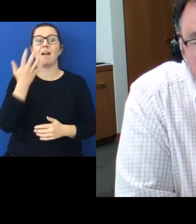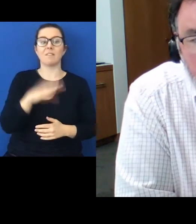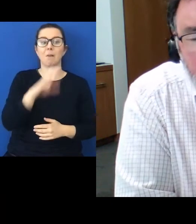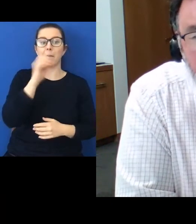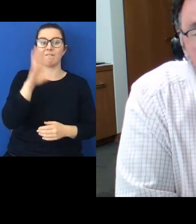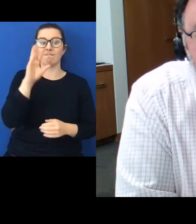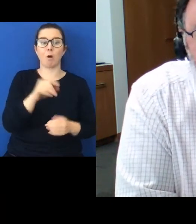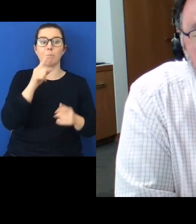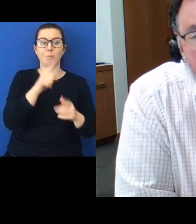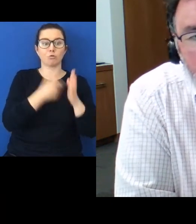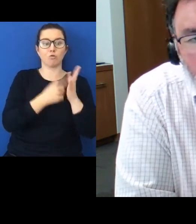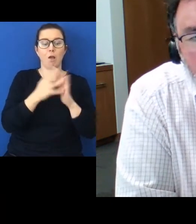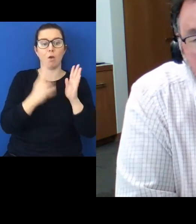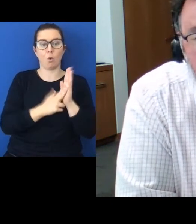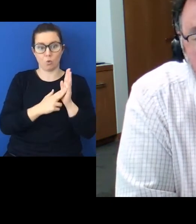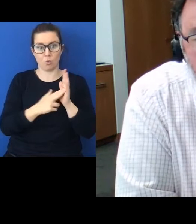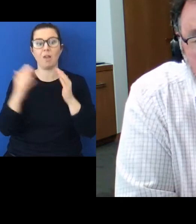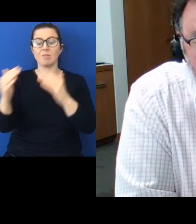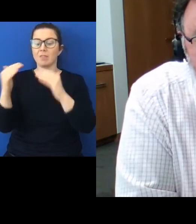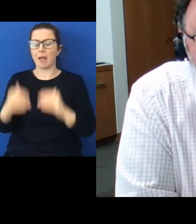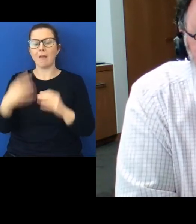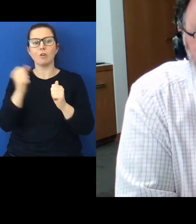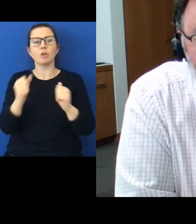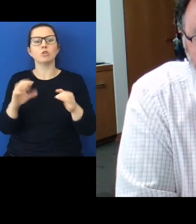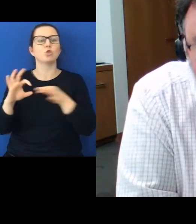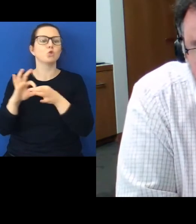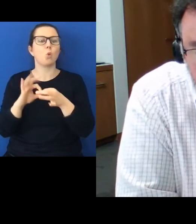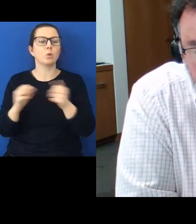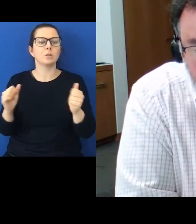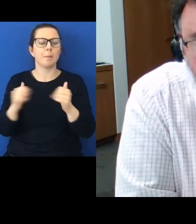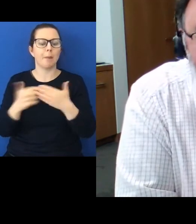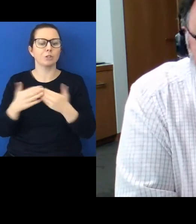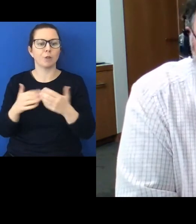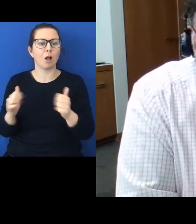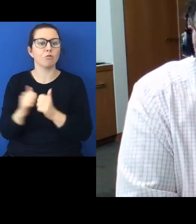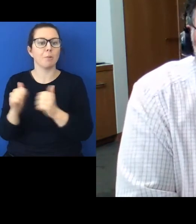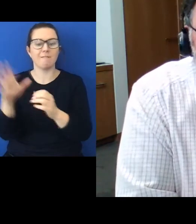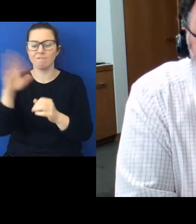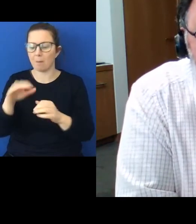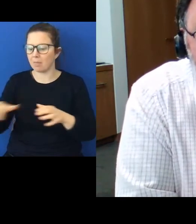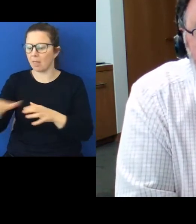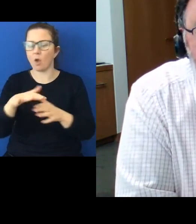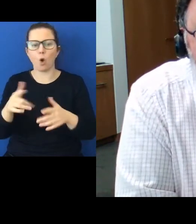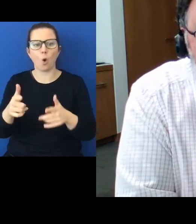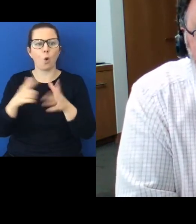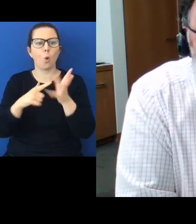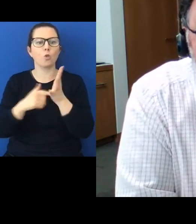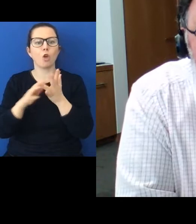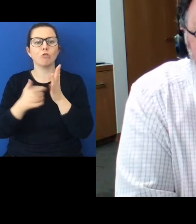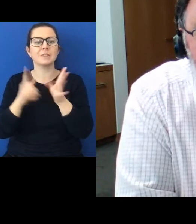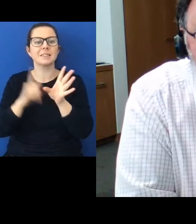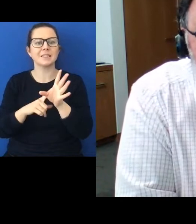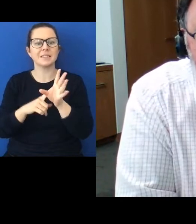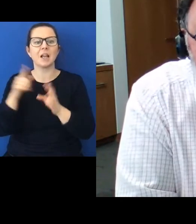Underneath that are a series of what are called joint management agreements with local authorities where the relevant tribe having what we would say